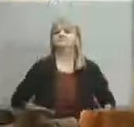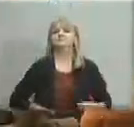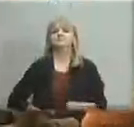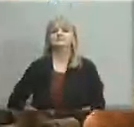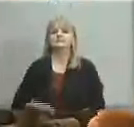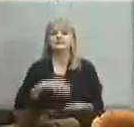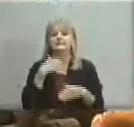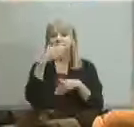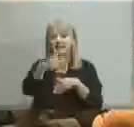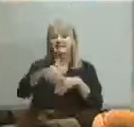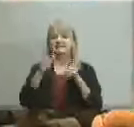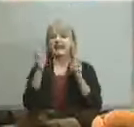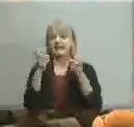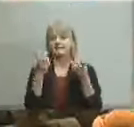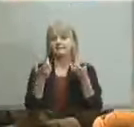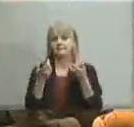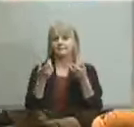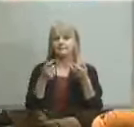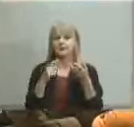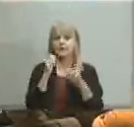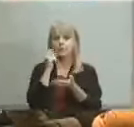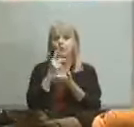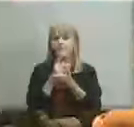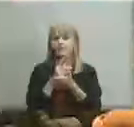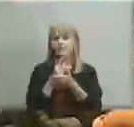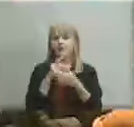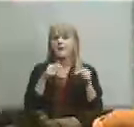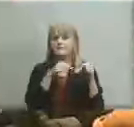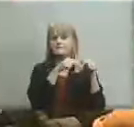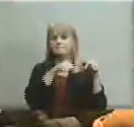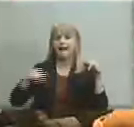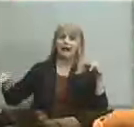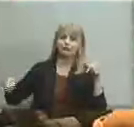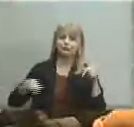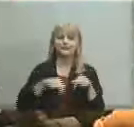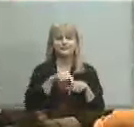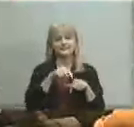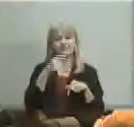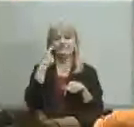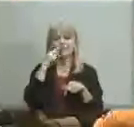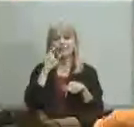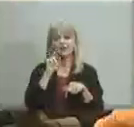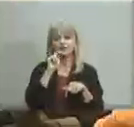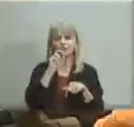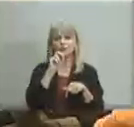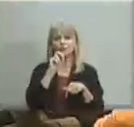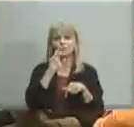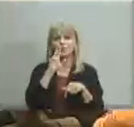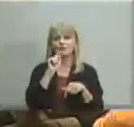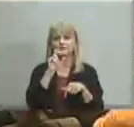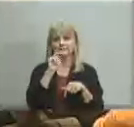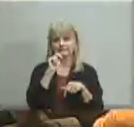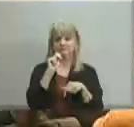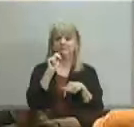next item is the approval of boundaries for the norton commons elementary school dr hargens